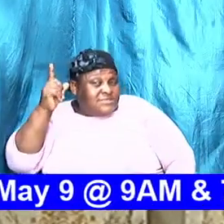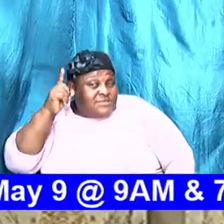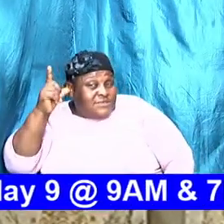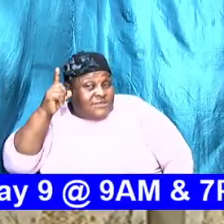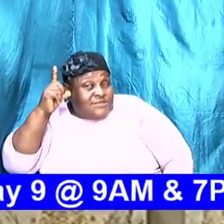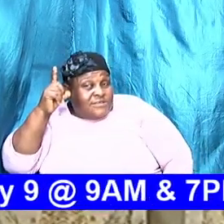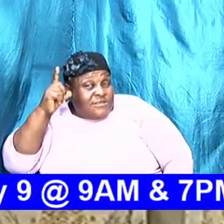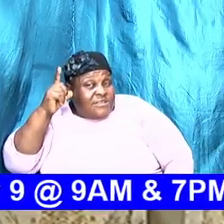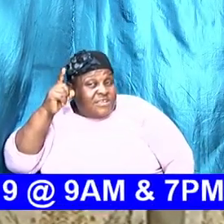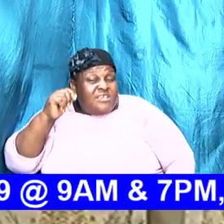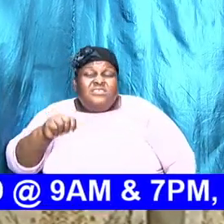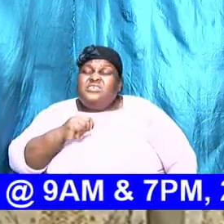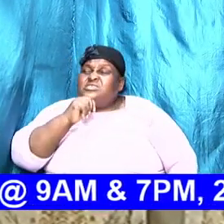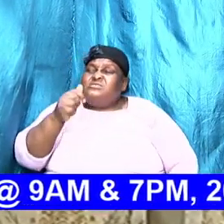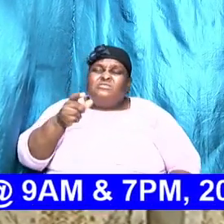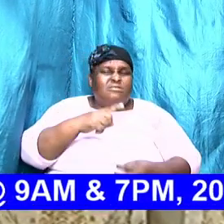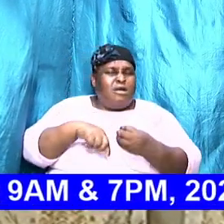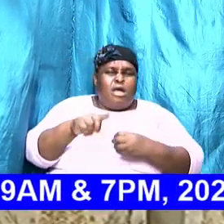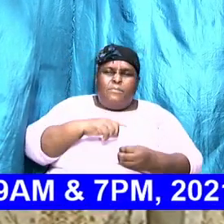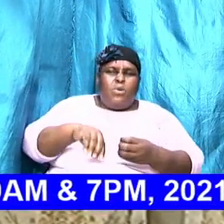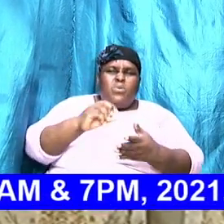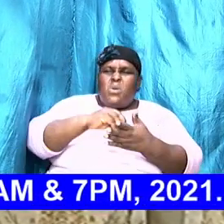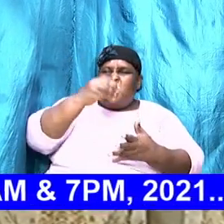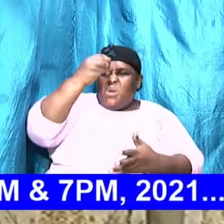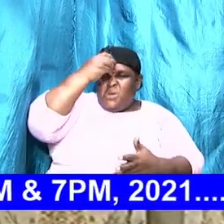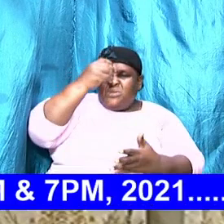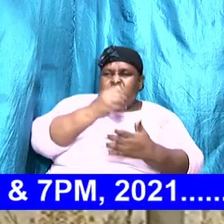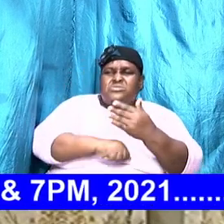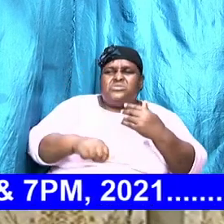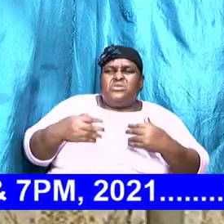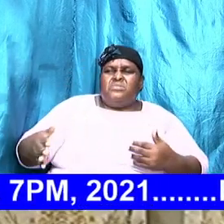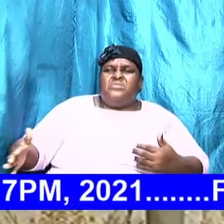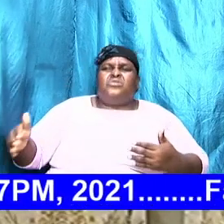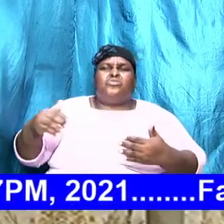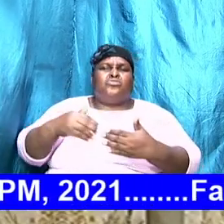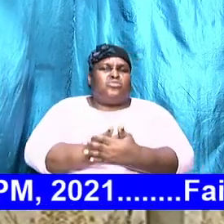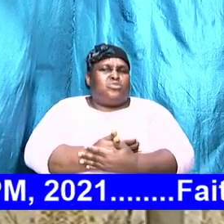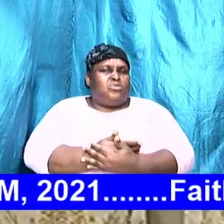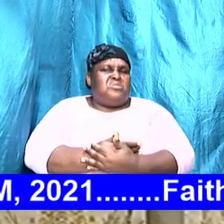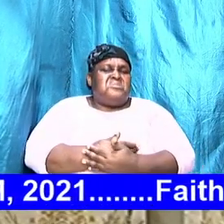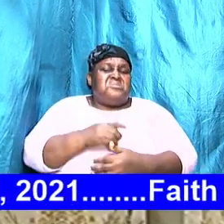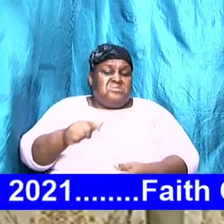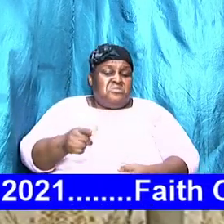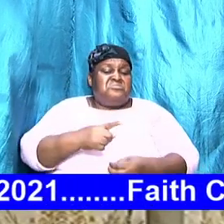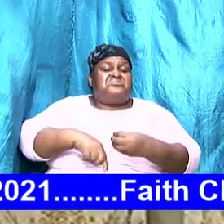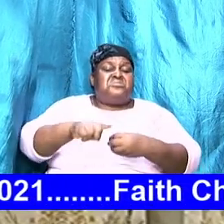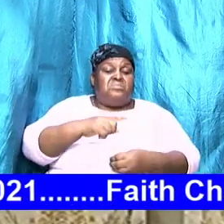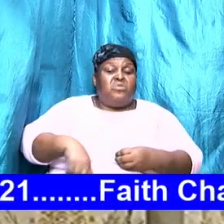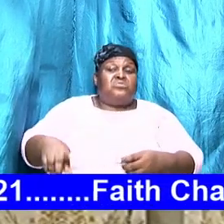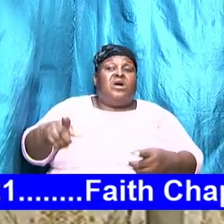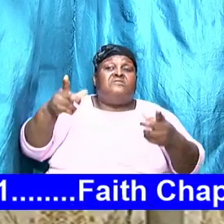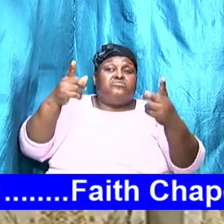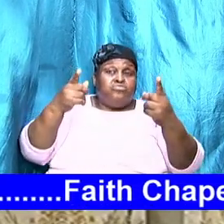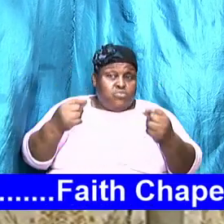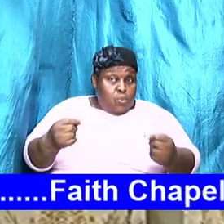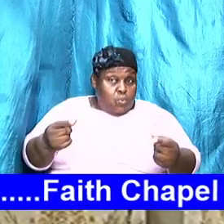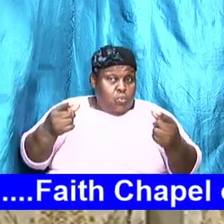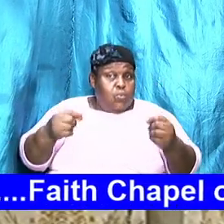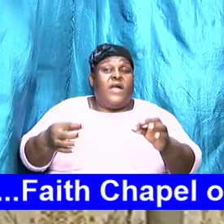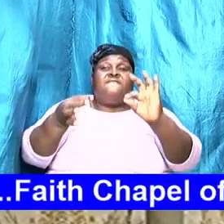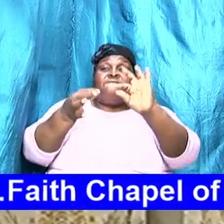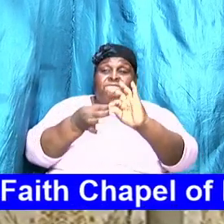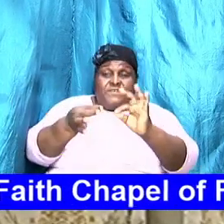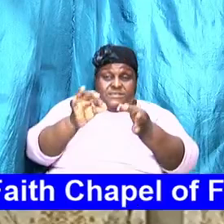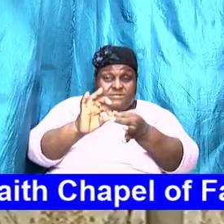about learning something new only. This is about applying the things, brothers and sisters. And living them.